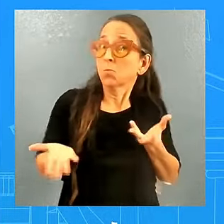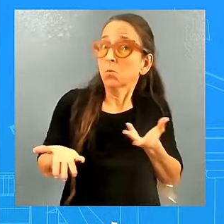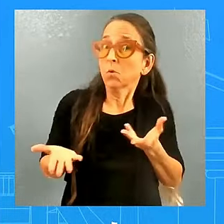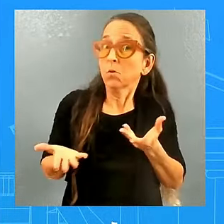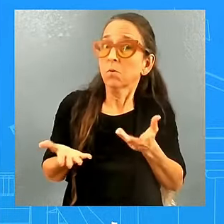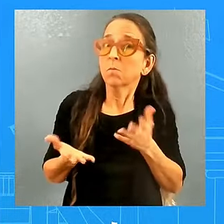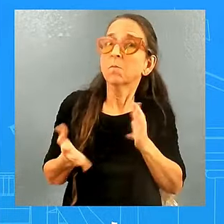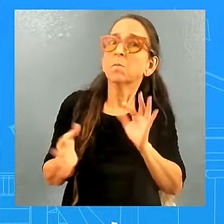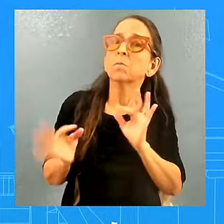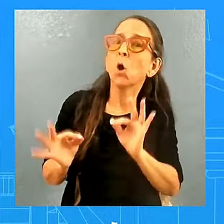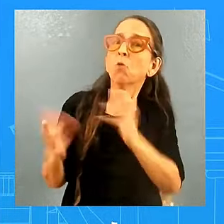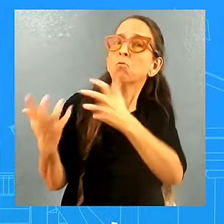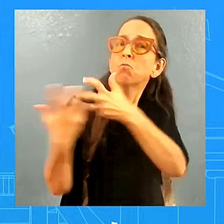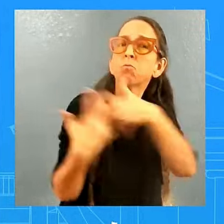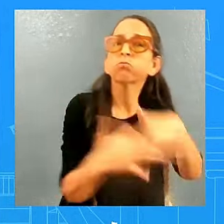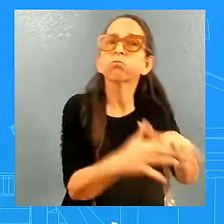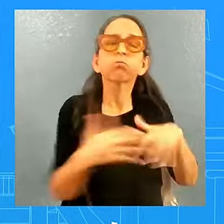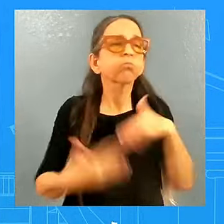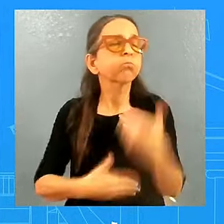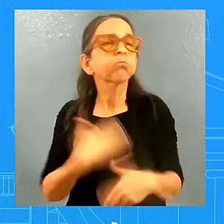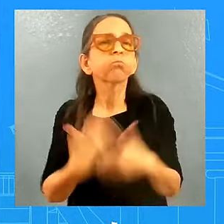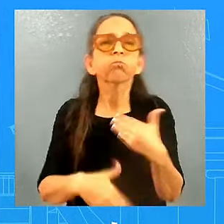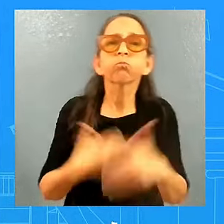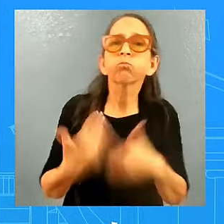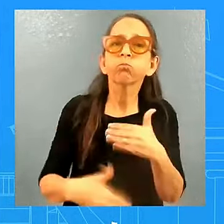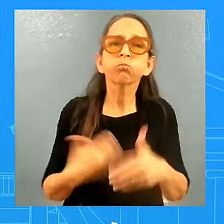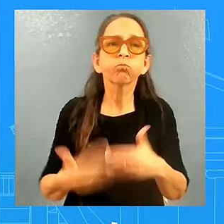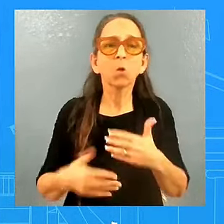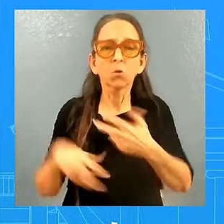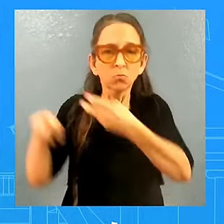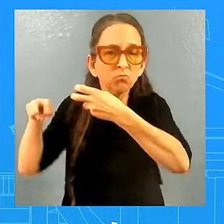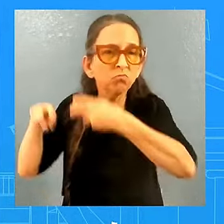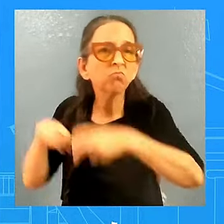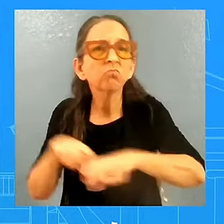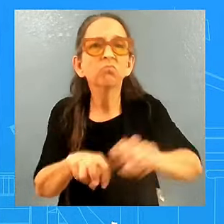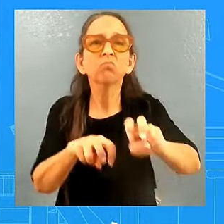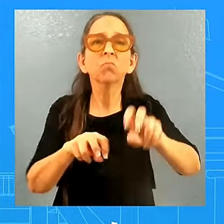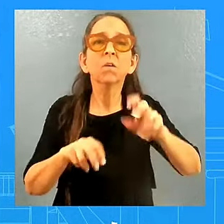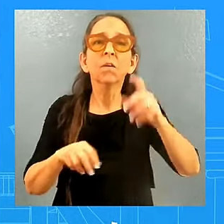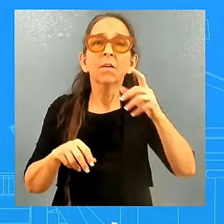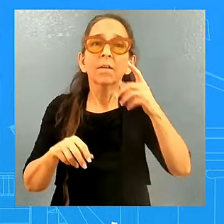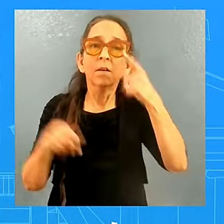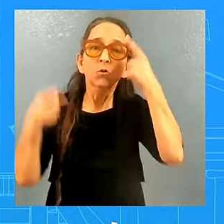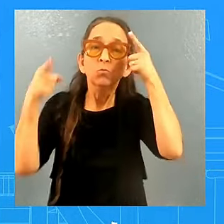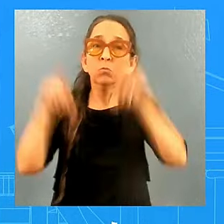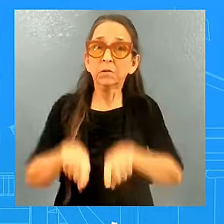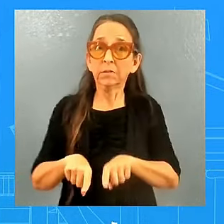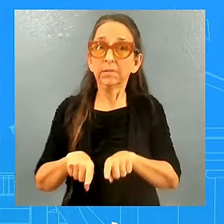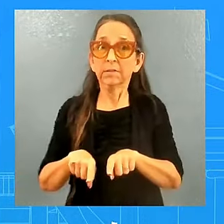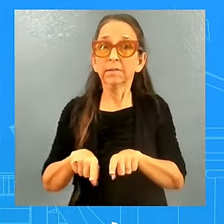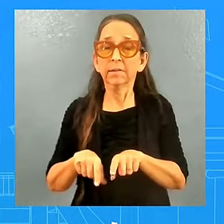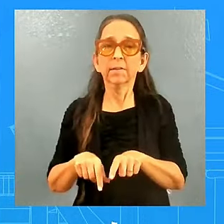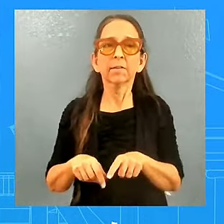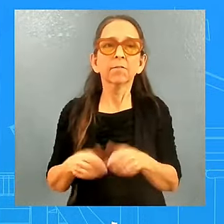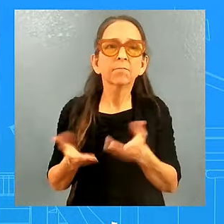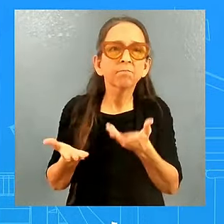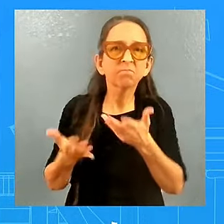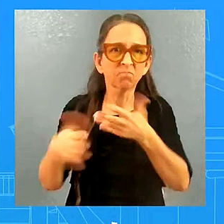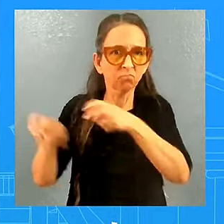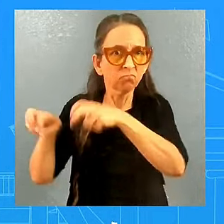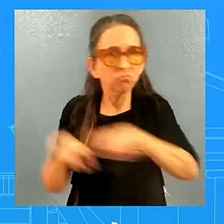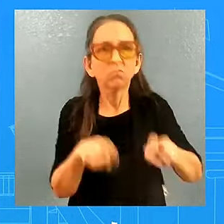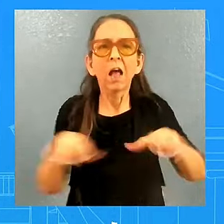and reiterate the role the agreements play in initiating transition activities. Zients,